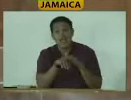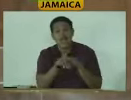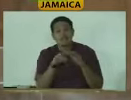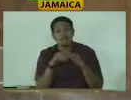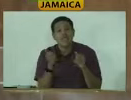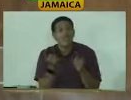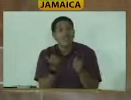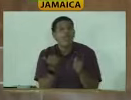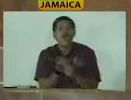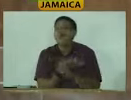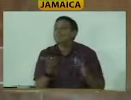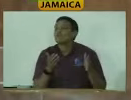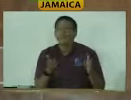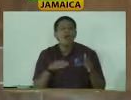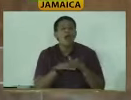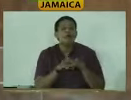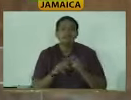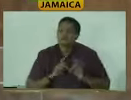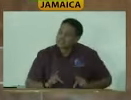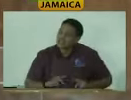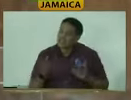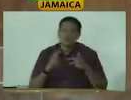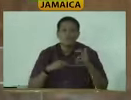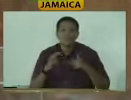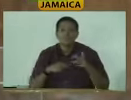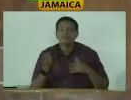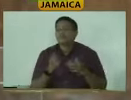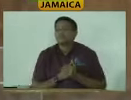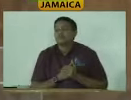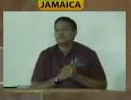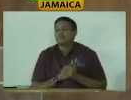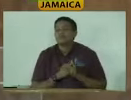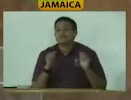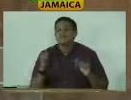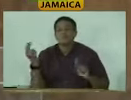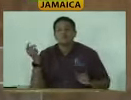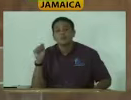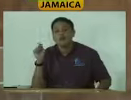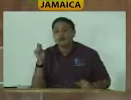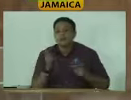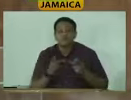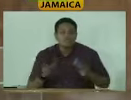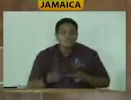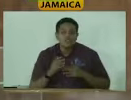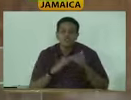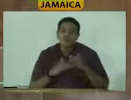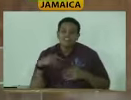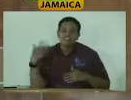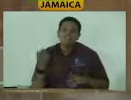in every sense of the word. Access, physical access to buildings, being able to use bathroom facilities comfortably,